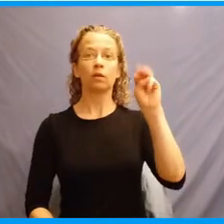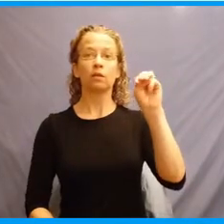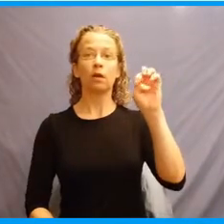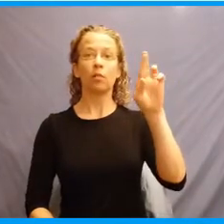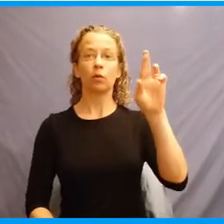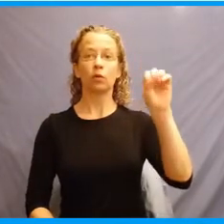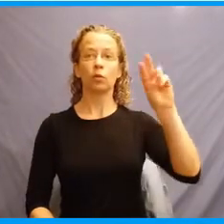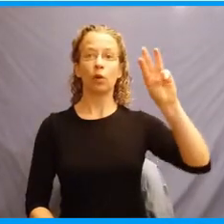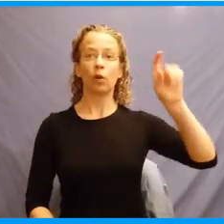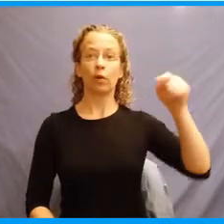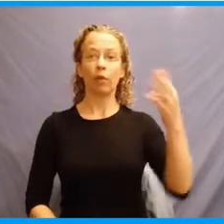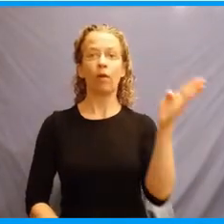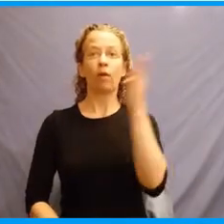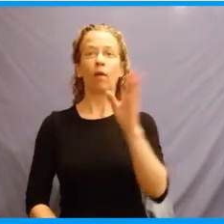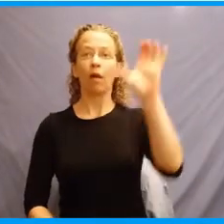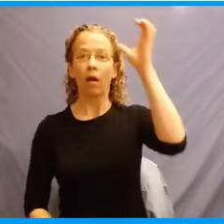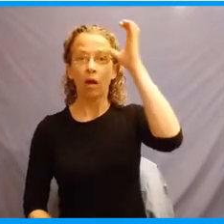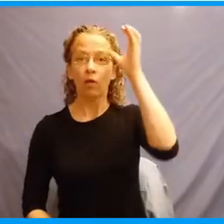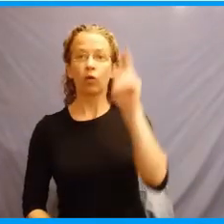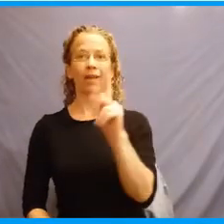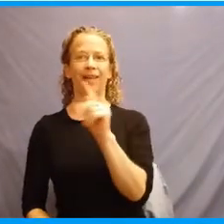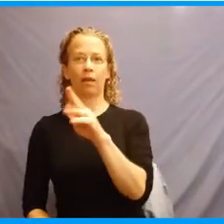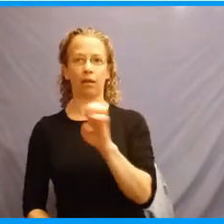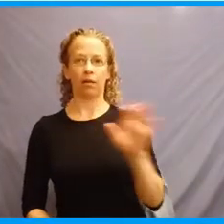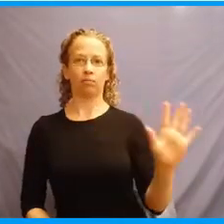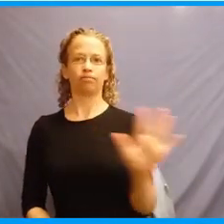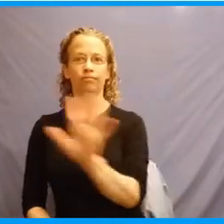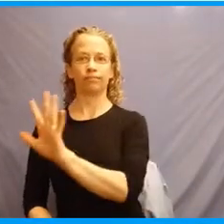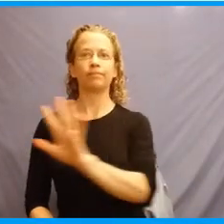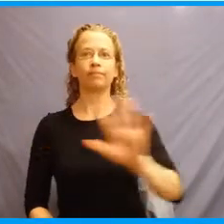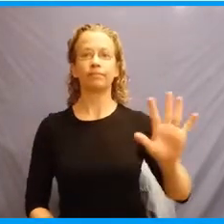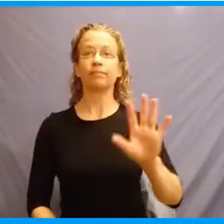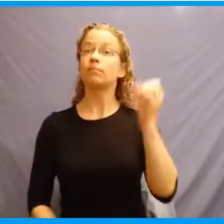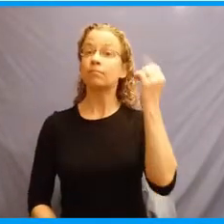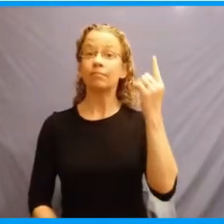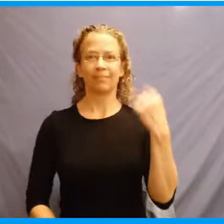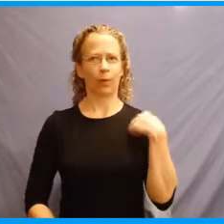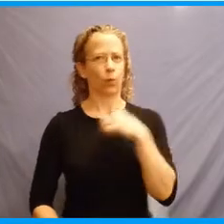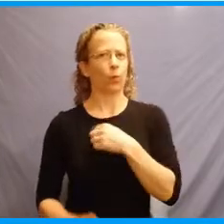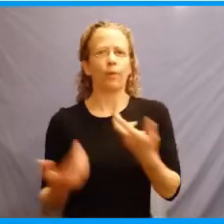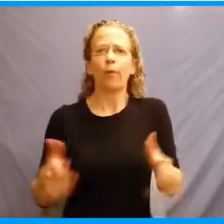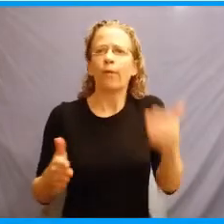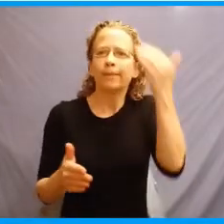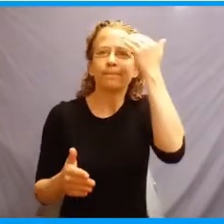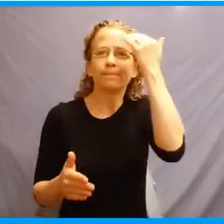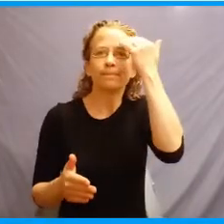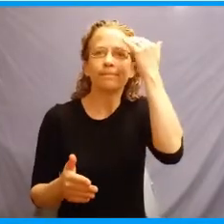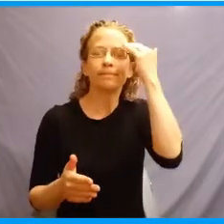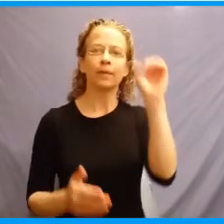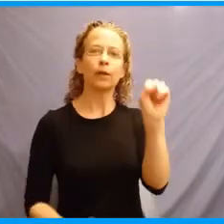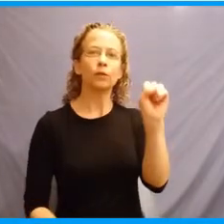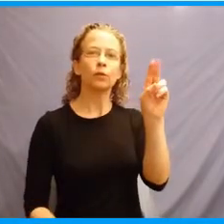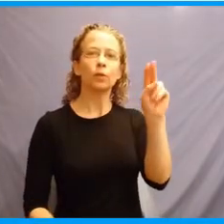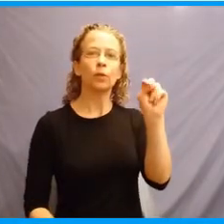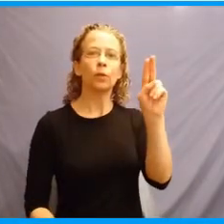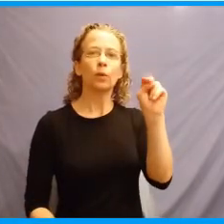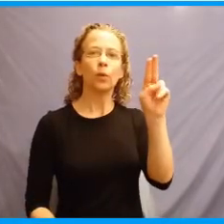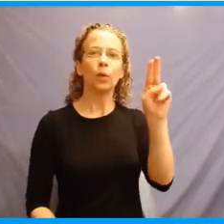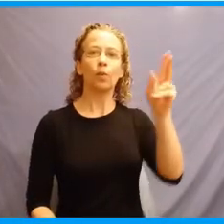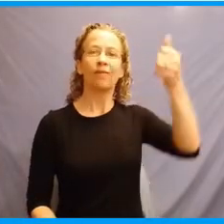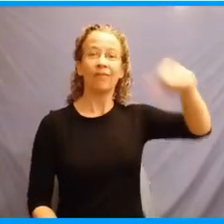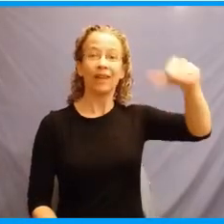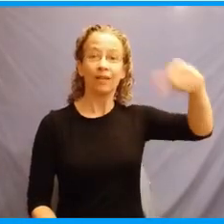Somersworth, to Concord, to Keene. Look, as many of us are already familiar, Sununu